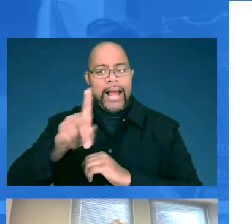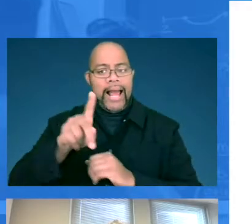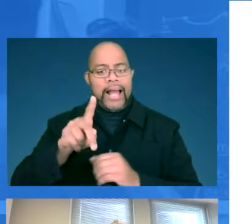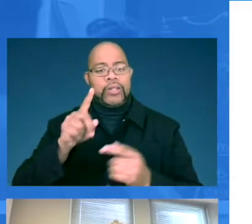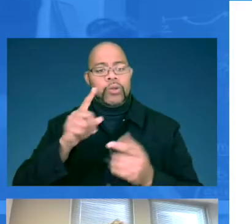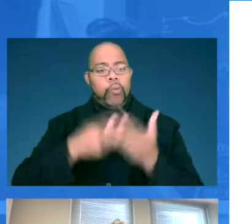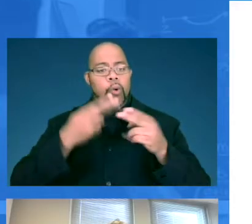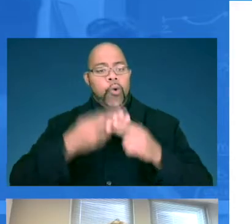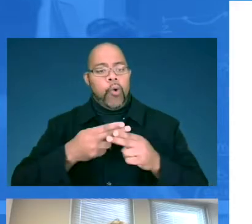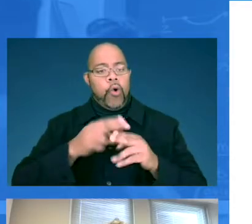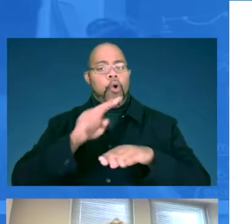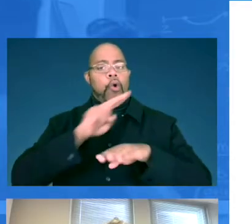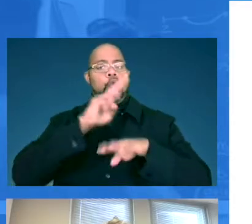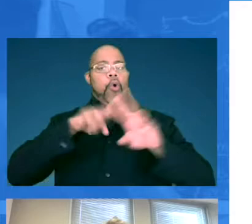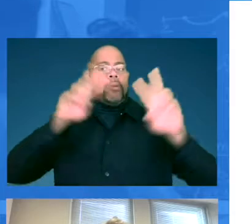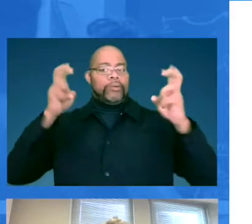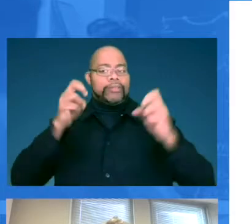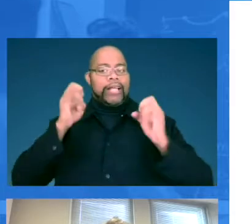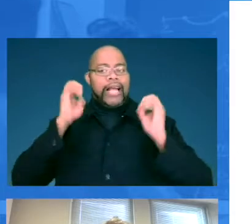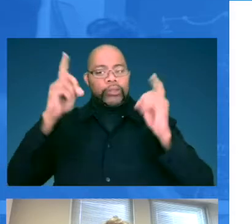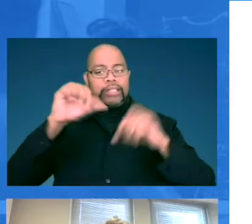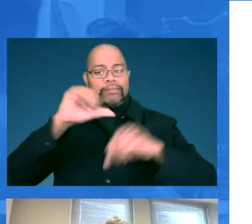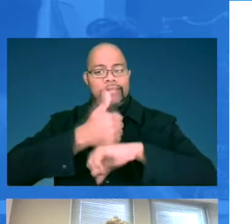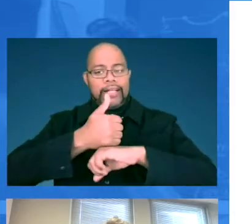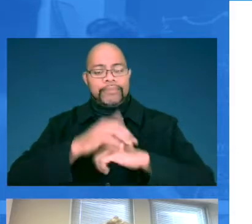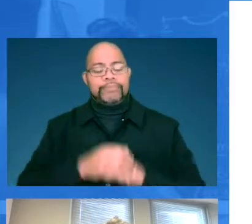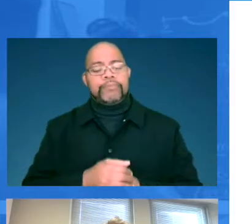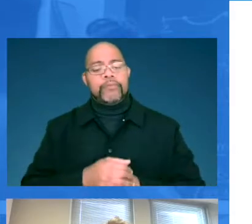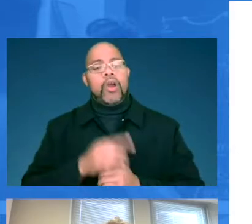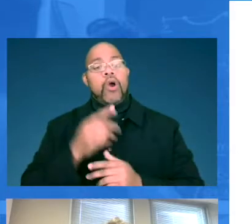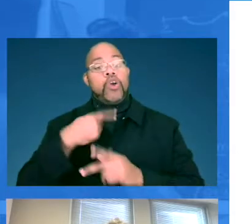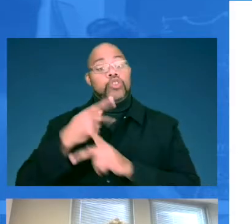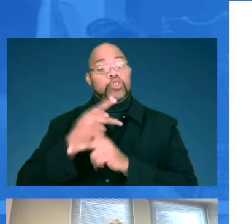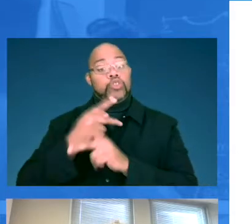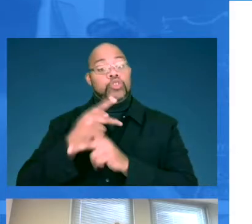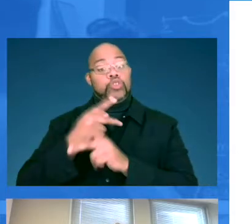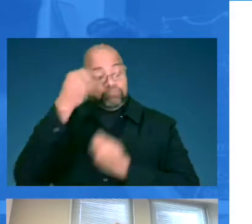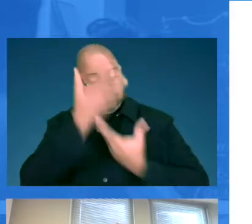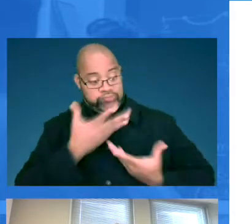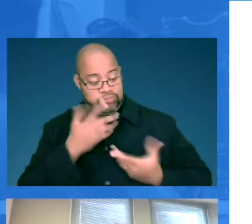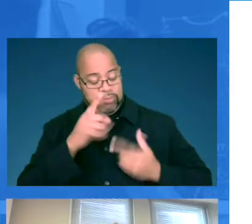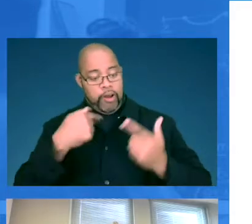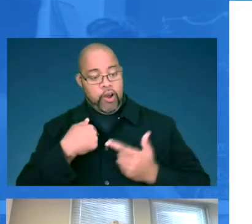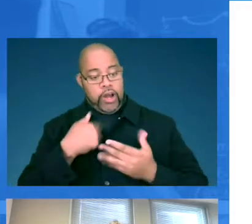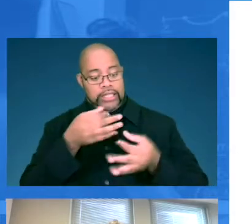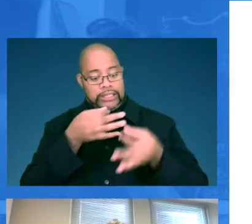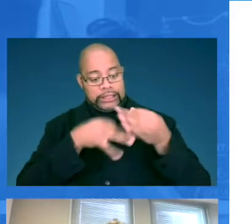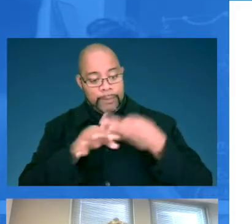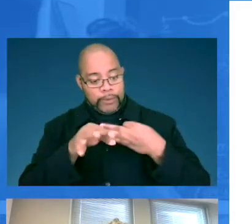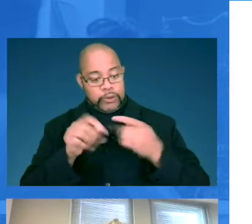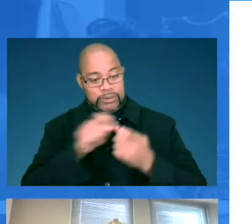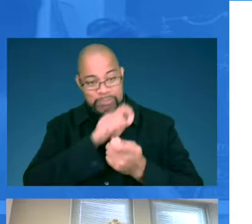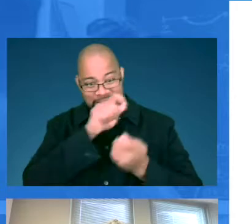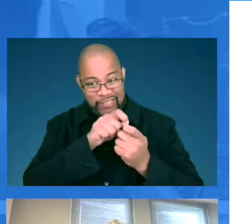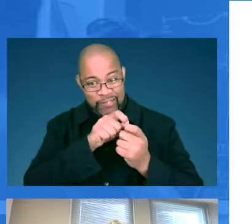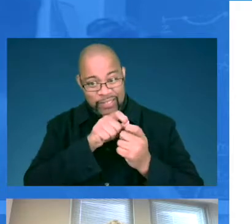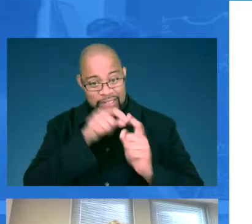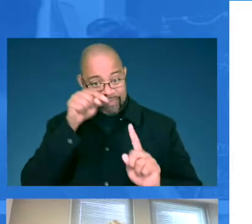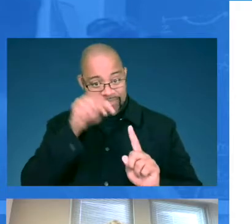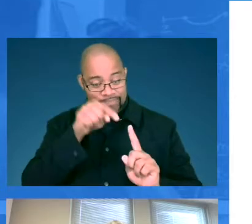what we would call normal educational setting. And what our superintendents told us about our substitutes specifically